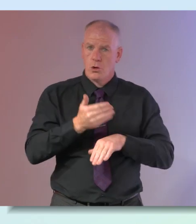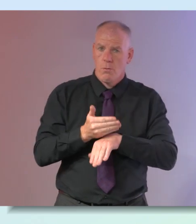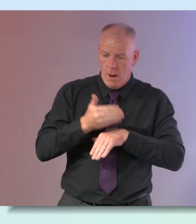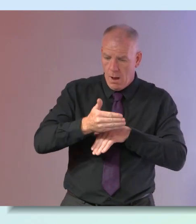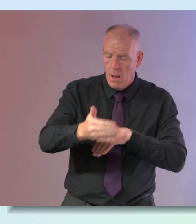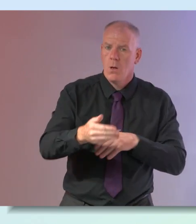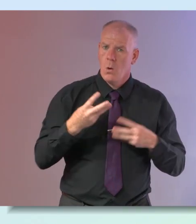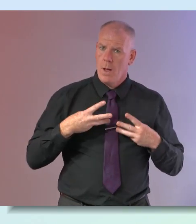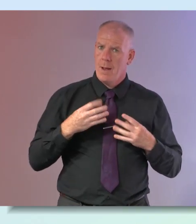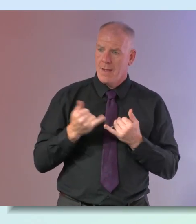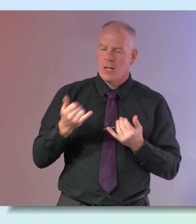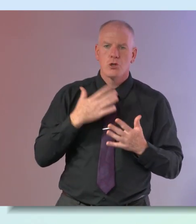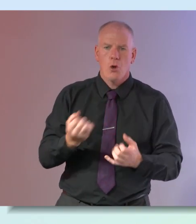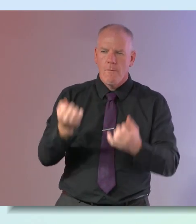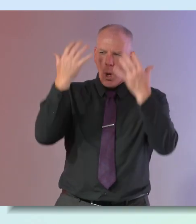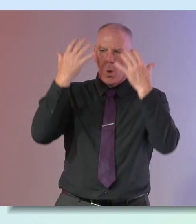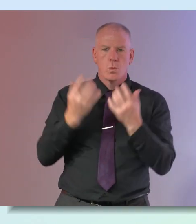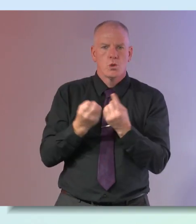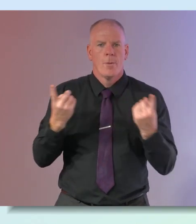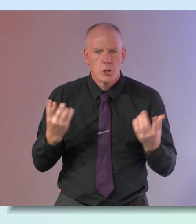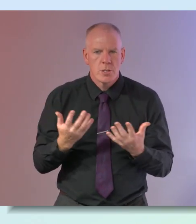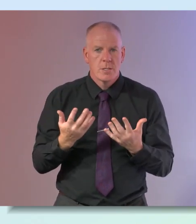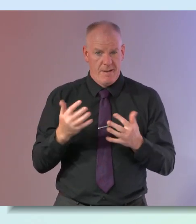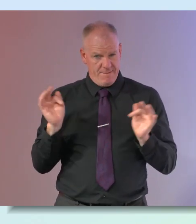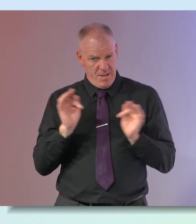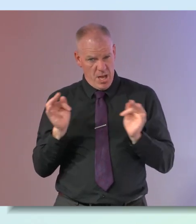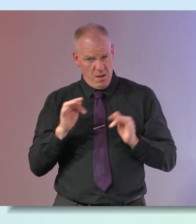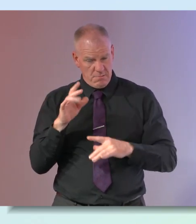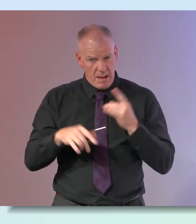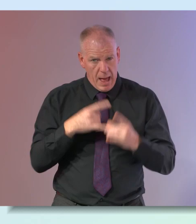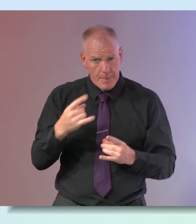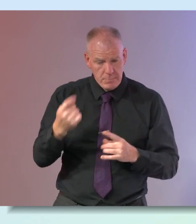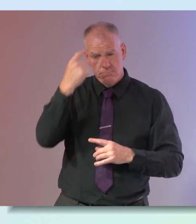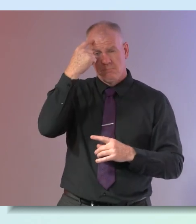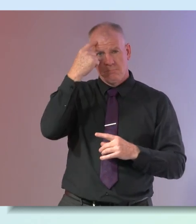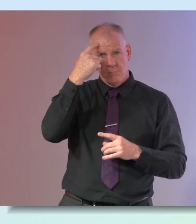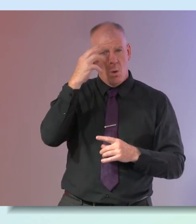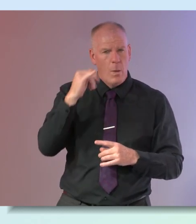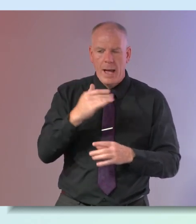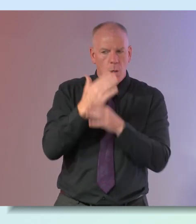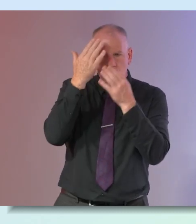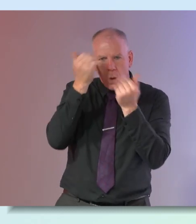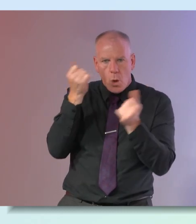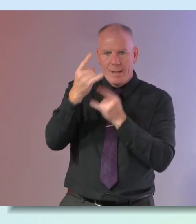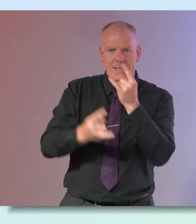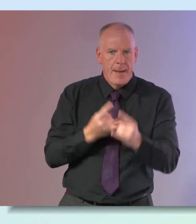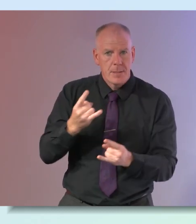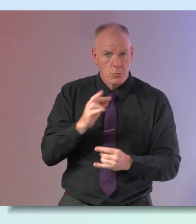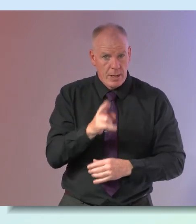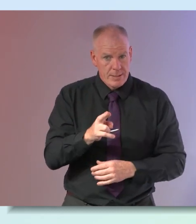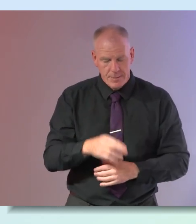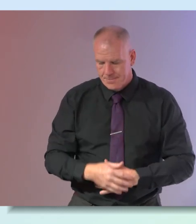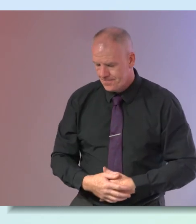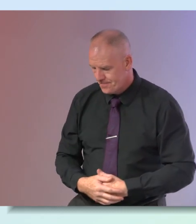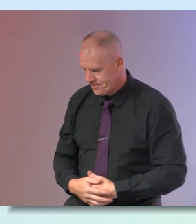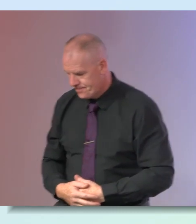that women are like that almost overloaded and and there's a fear that can be kicked can kick into your head because you don't know you don't know what's happening to you yeah you